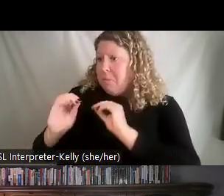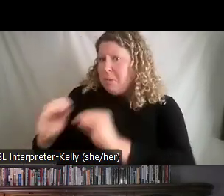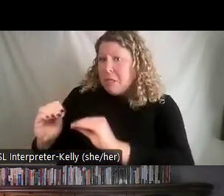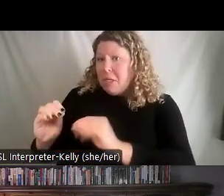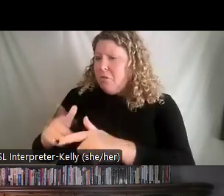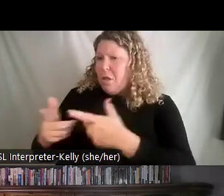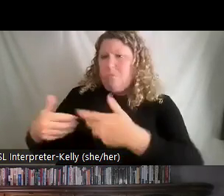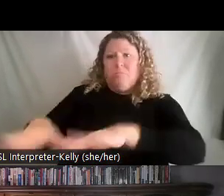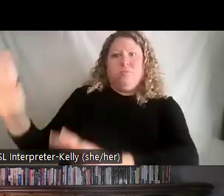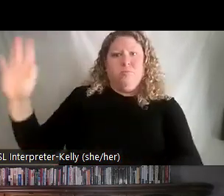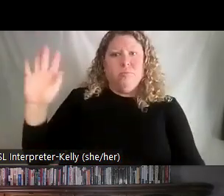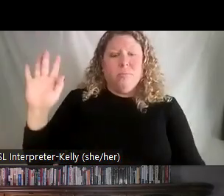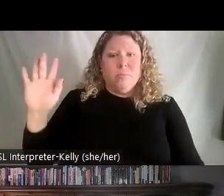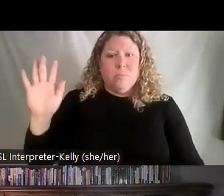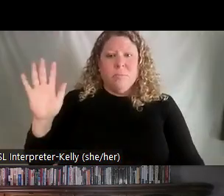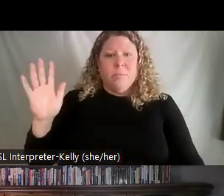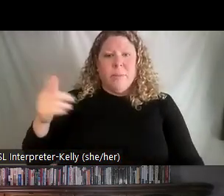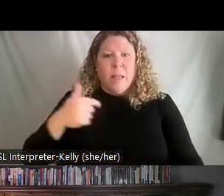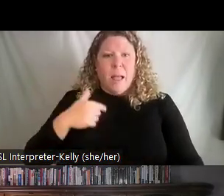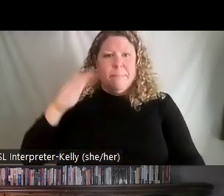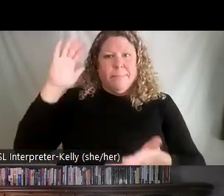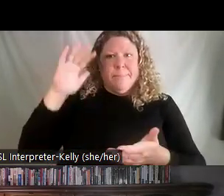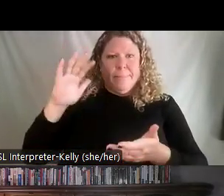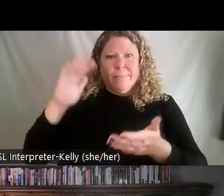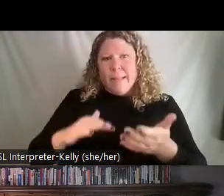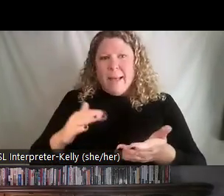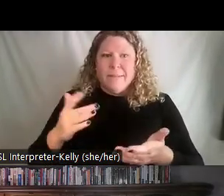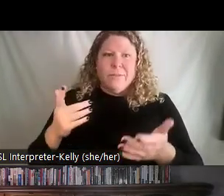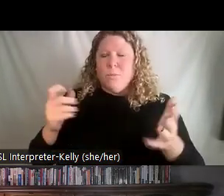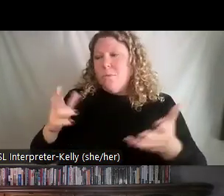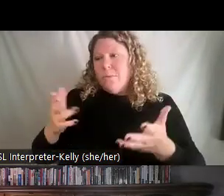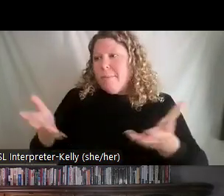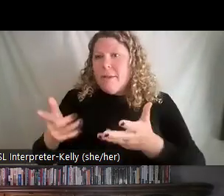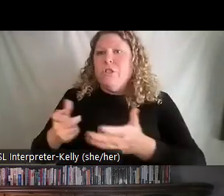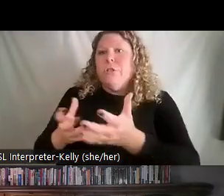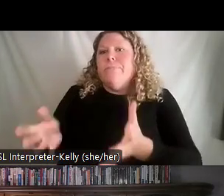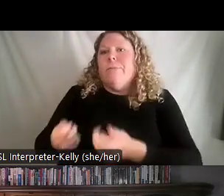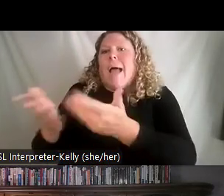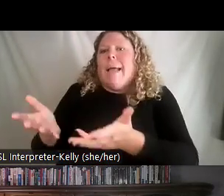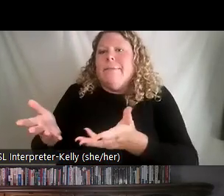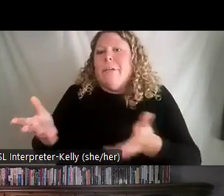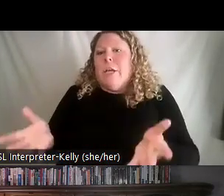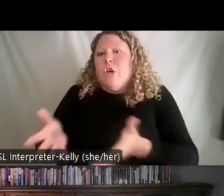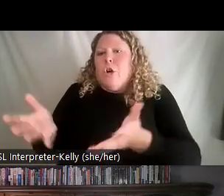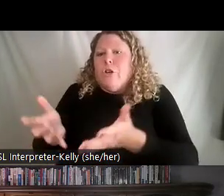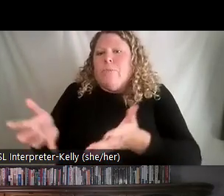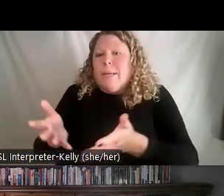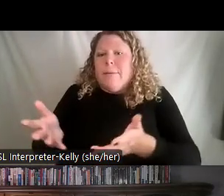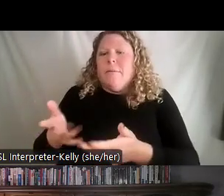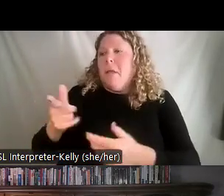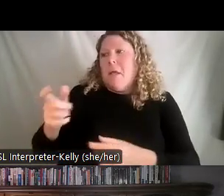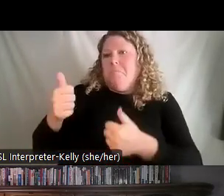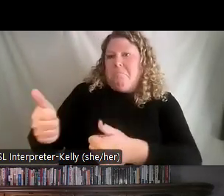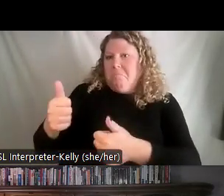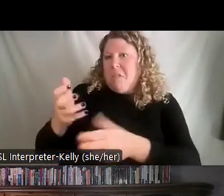of the task of what they're doing, then you're participating with them. You're giving them a little bit more encouragement. And finally, they understand what they're doing and they can do it on their own